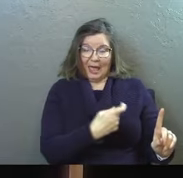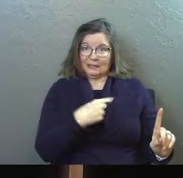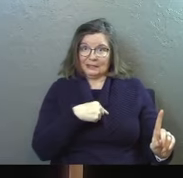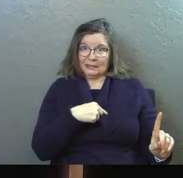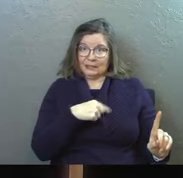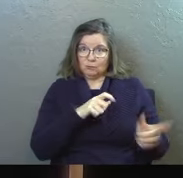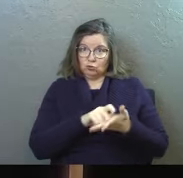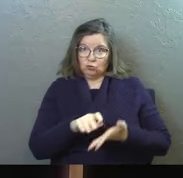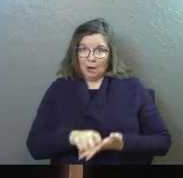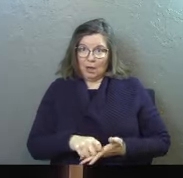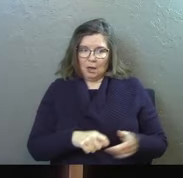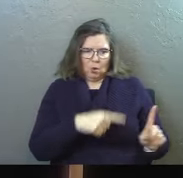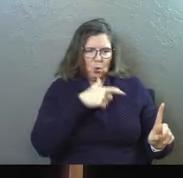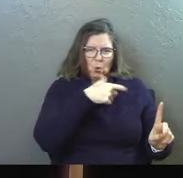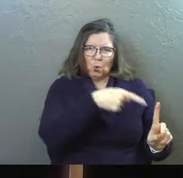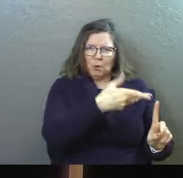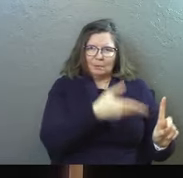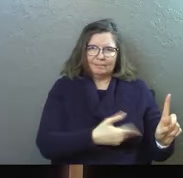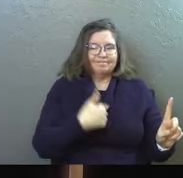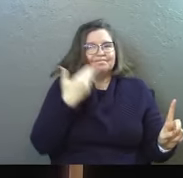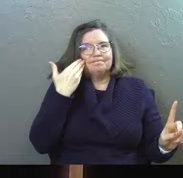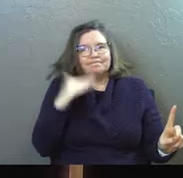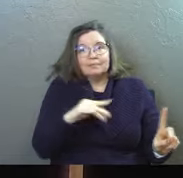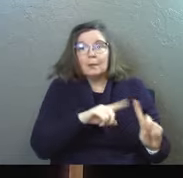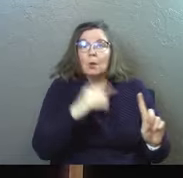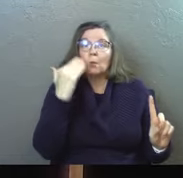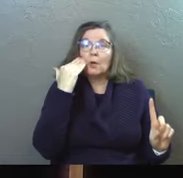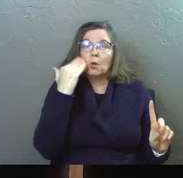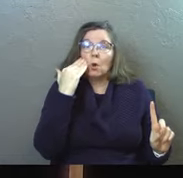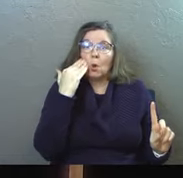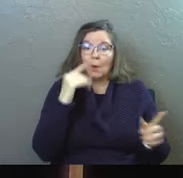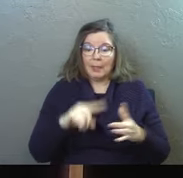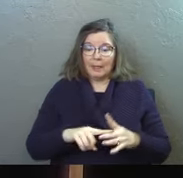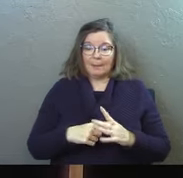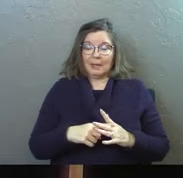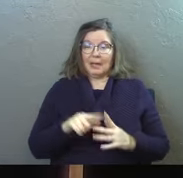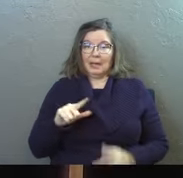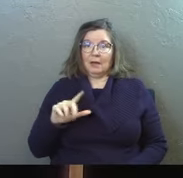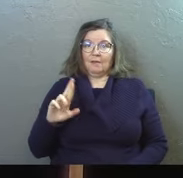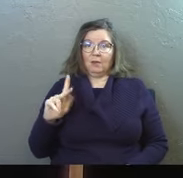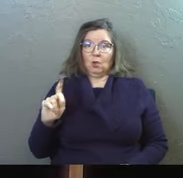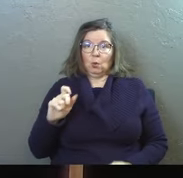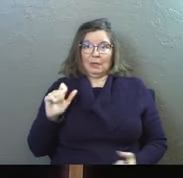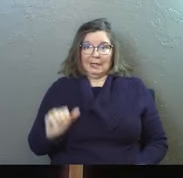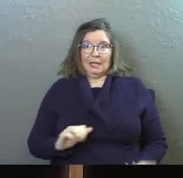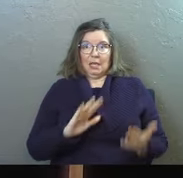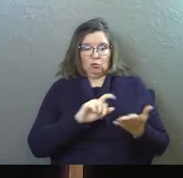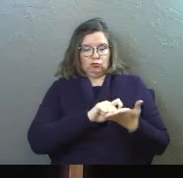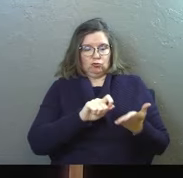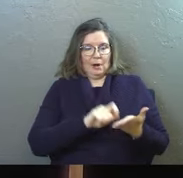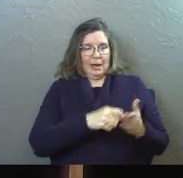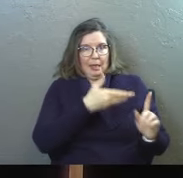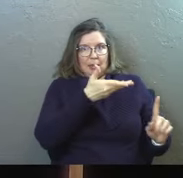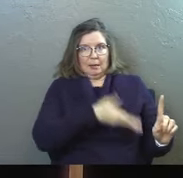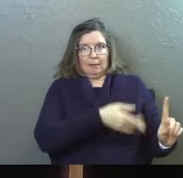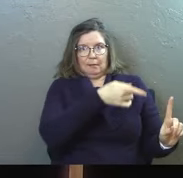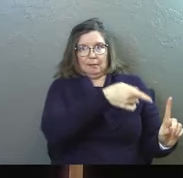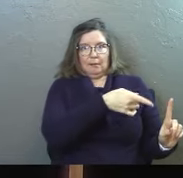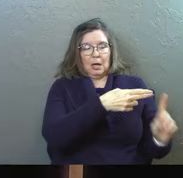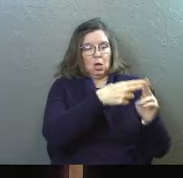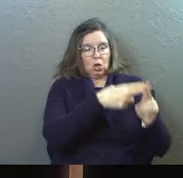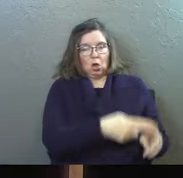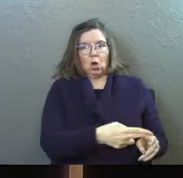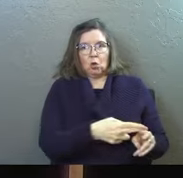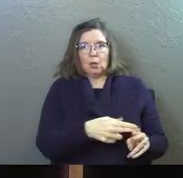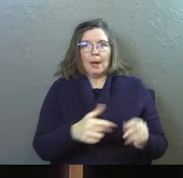Theophilus, who's he? We don't actually know. But we know that in the beginning of Luke, he addresses Theophilus there, and he